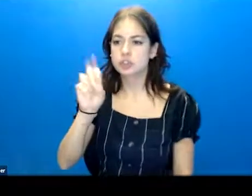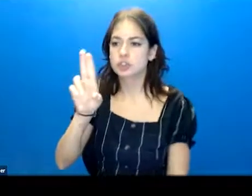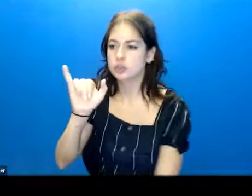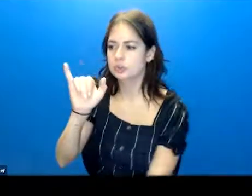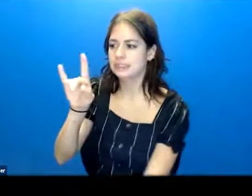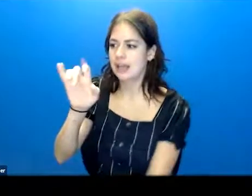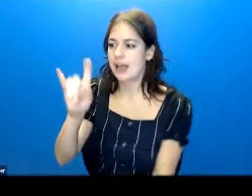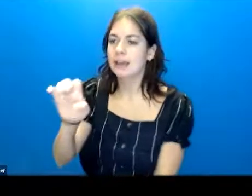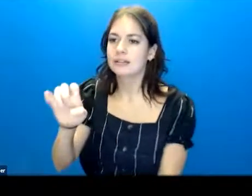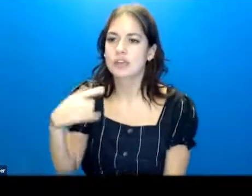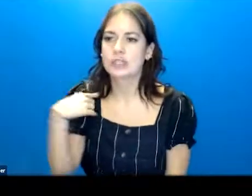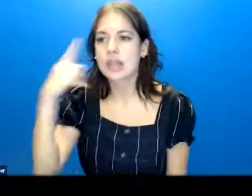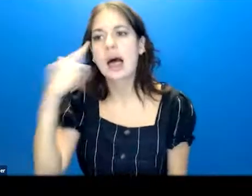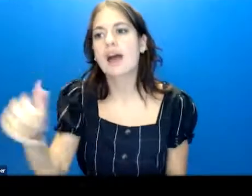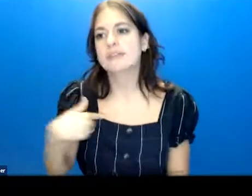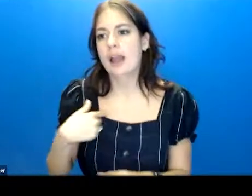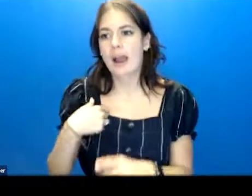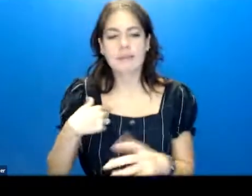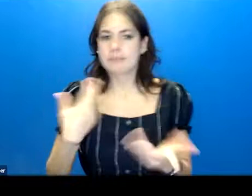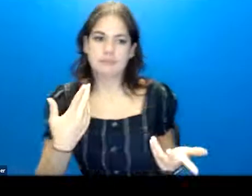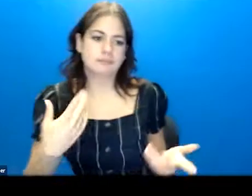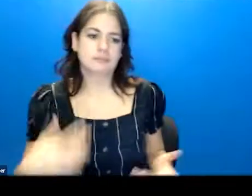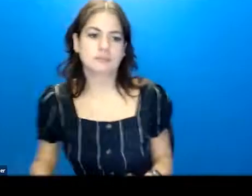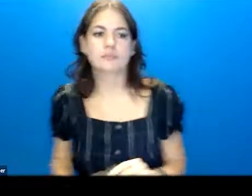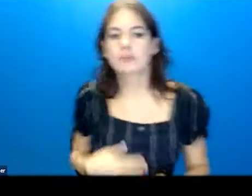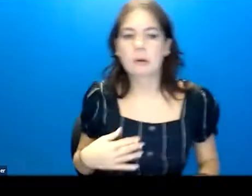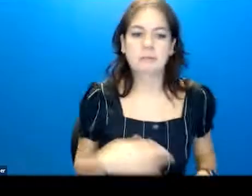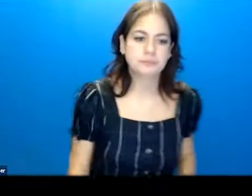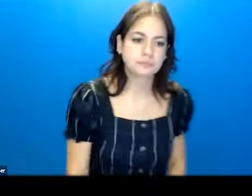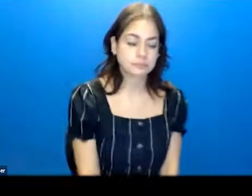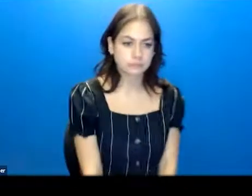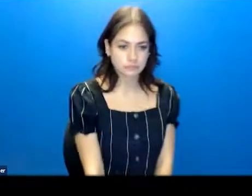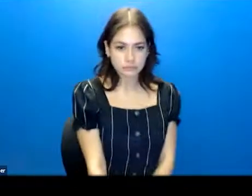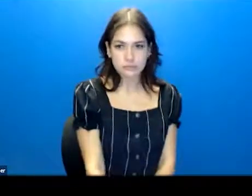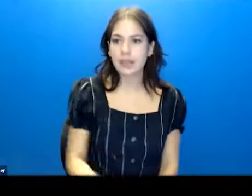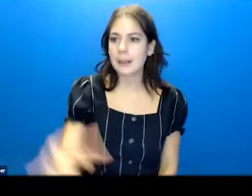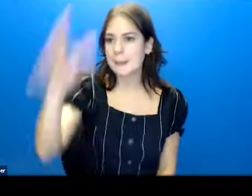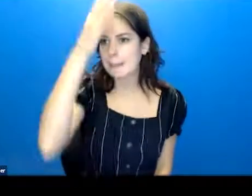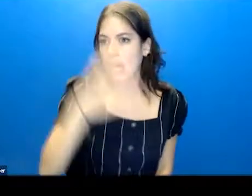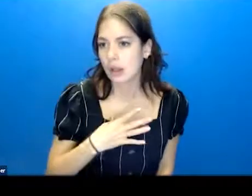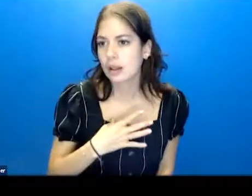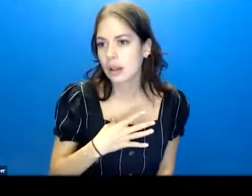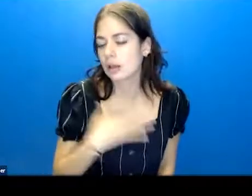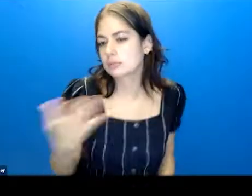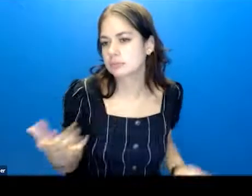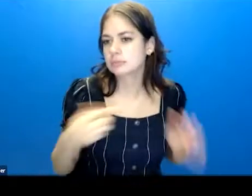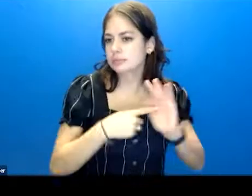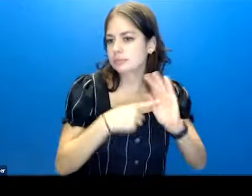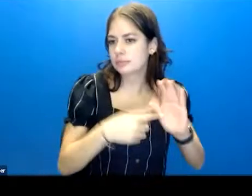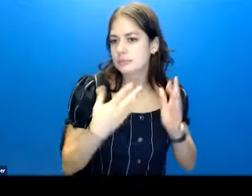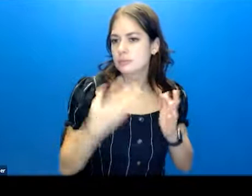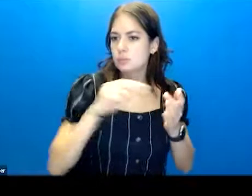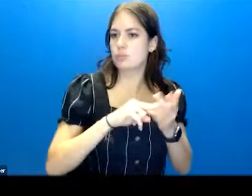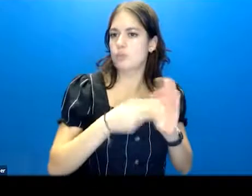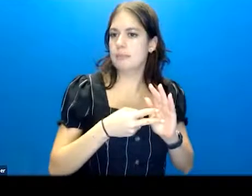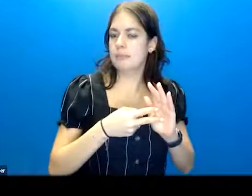So these are lifetime general characteristics. So some of them are demographic. Like being male. It means you're more likely to die